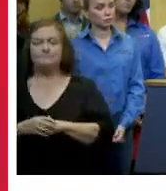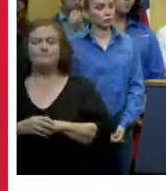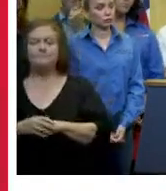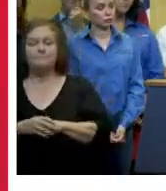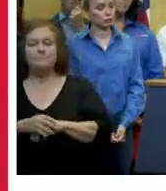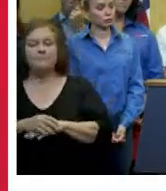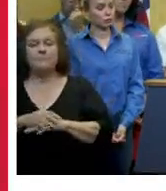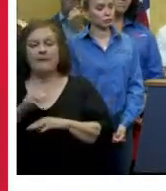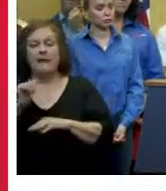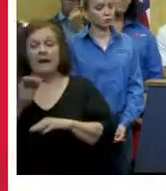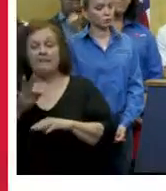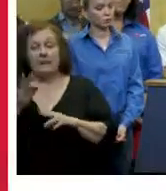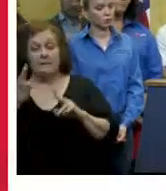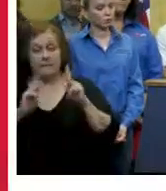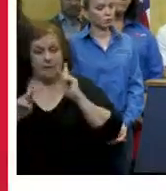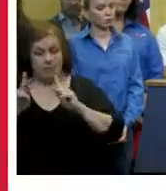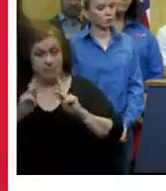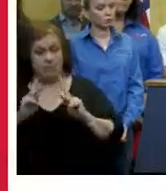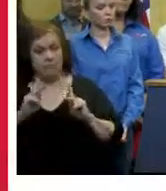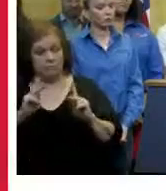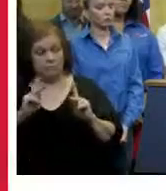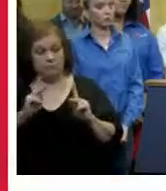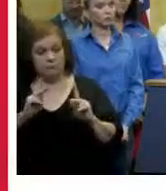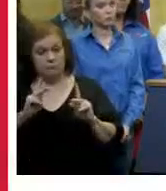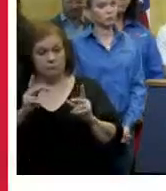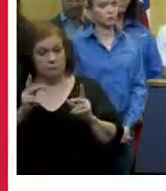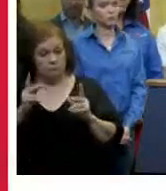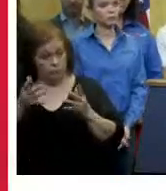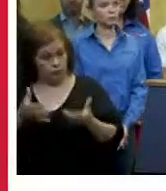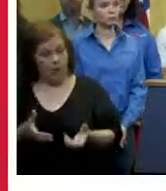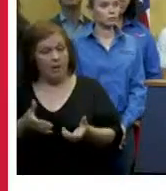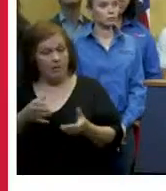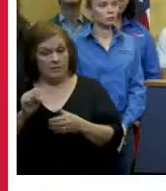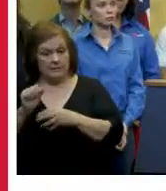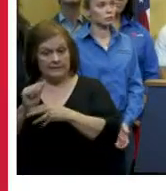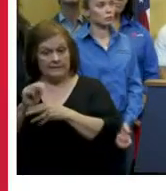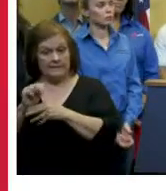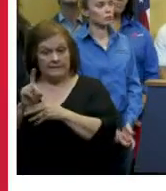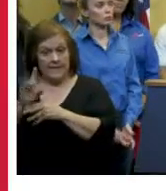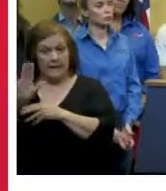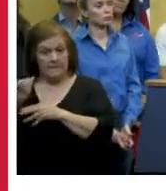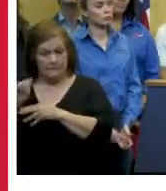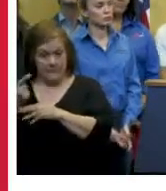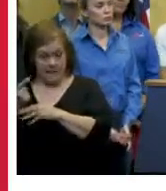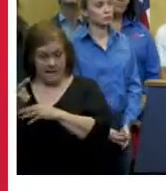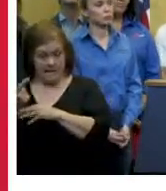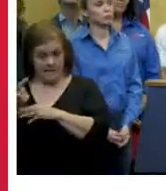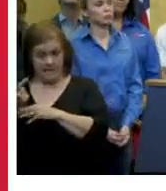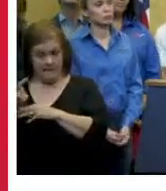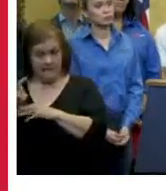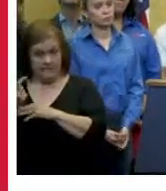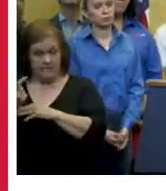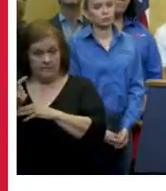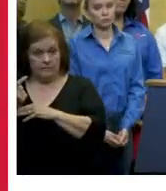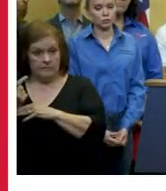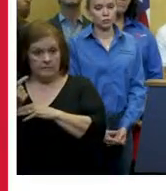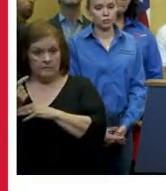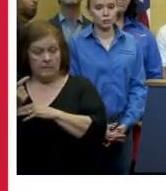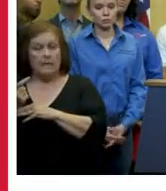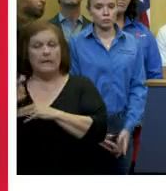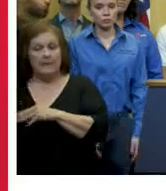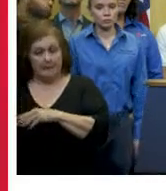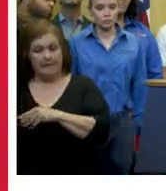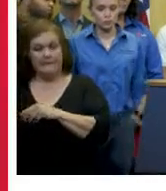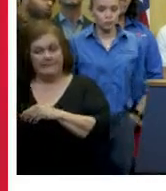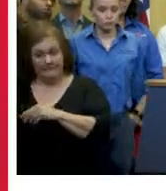if a resident feels that this is what they would like to do for themselves their property to do so